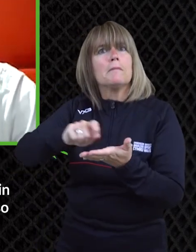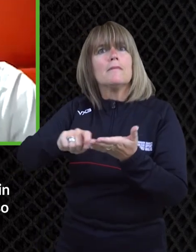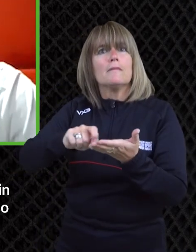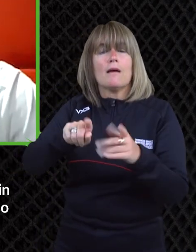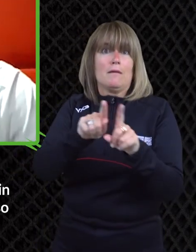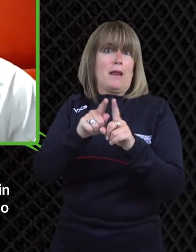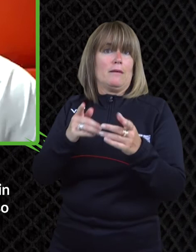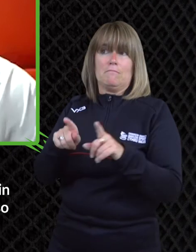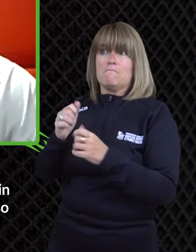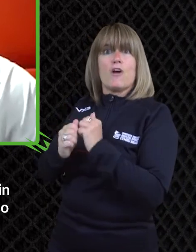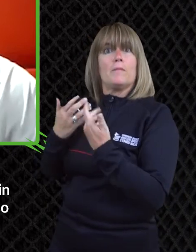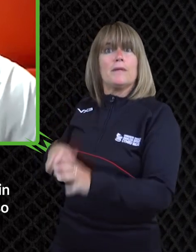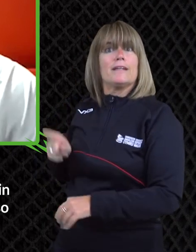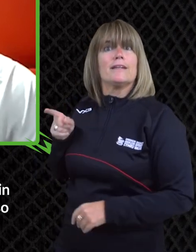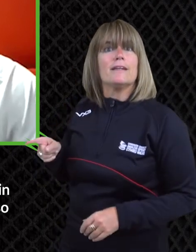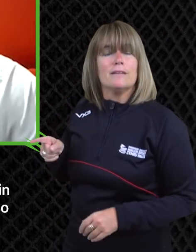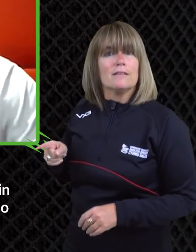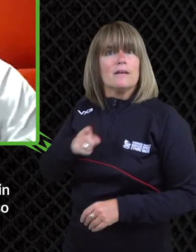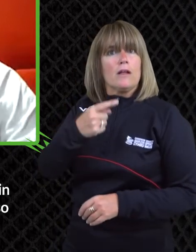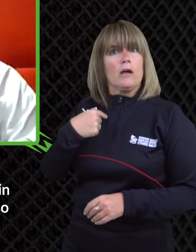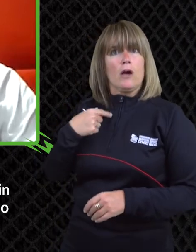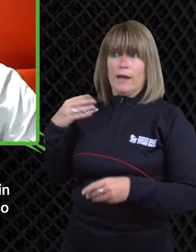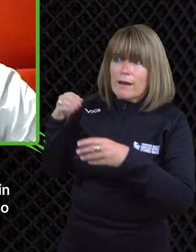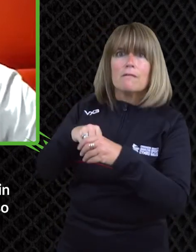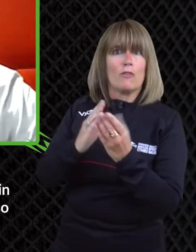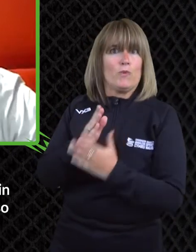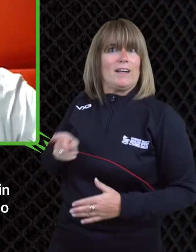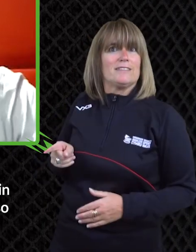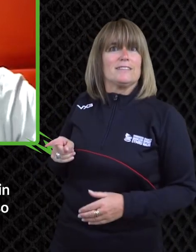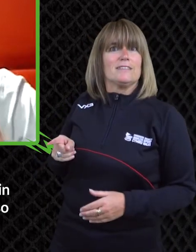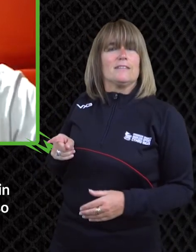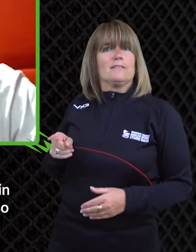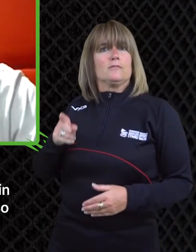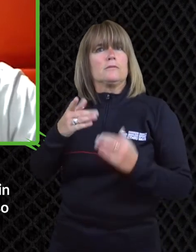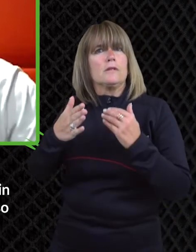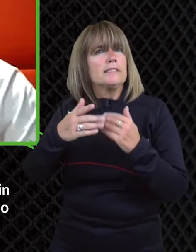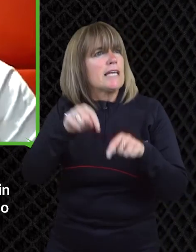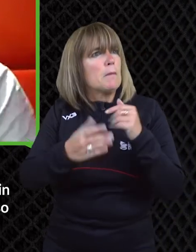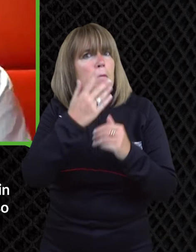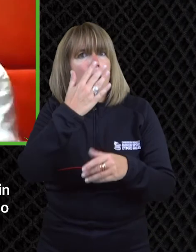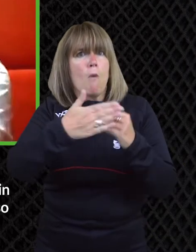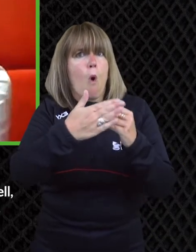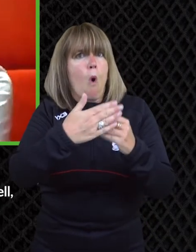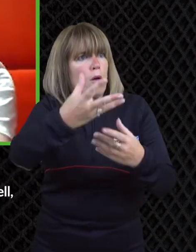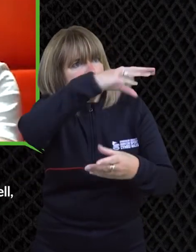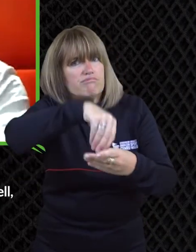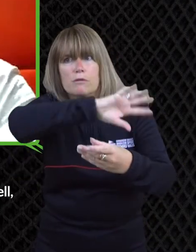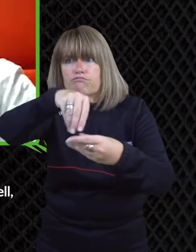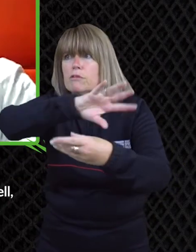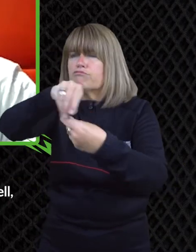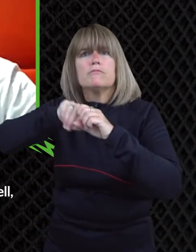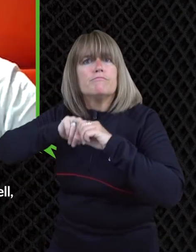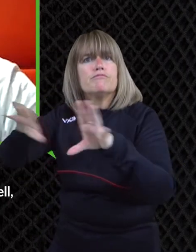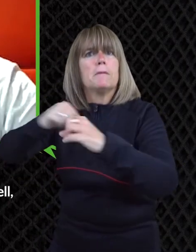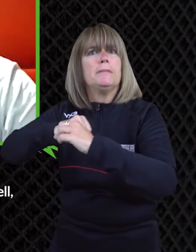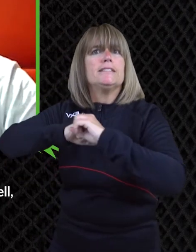um and that's what journalism is it's not just a job it's you know what are you interested in and also what other people are interested